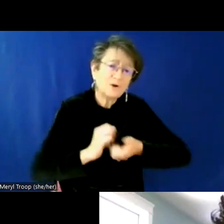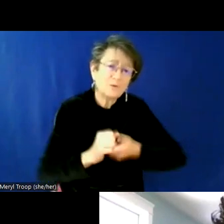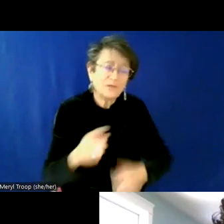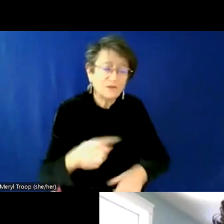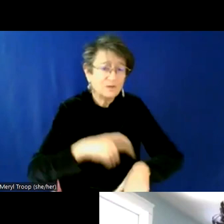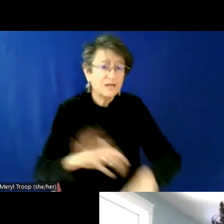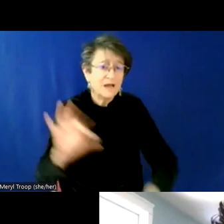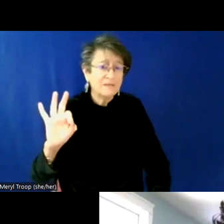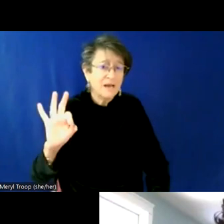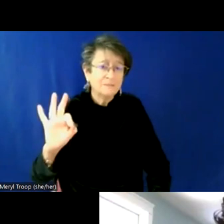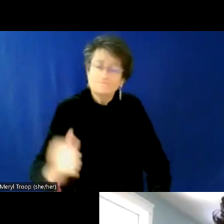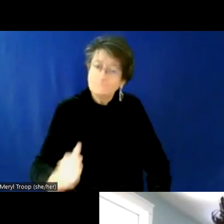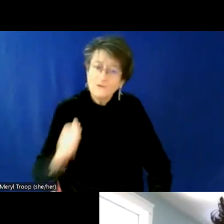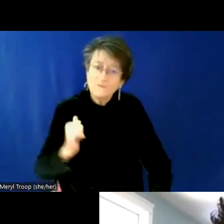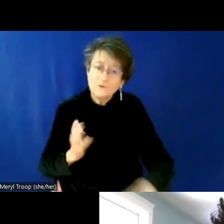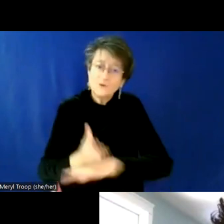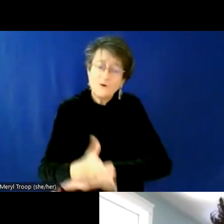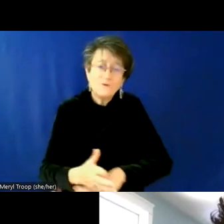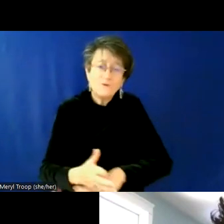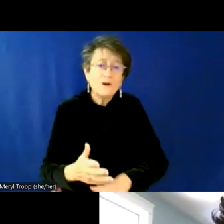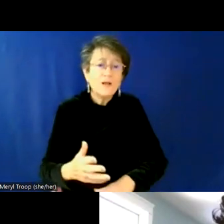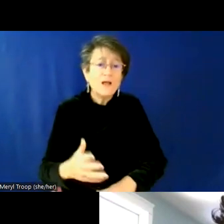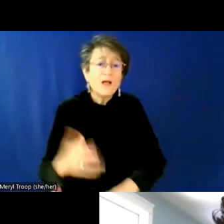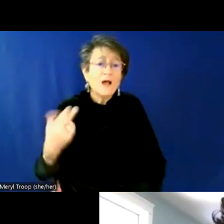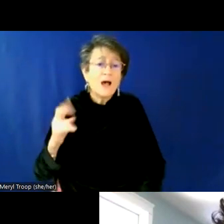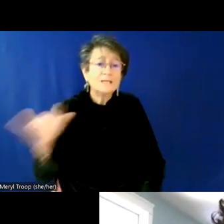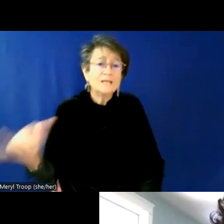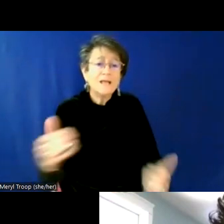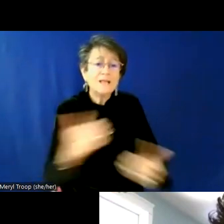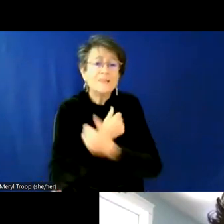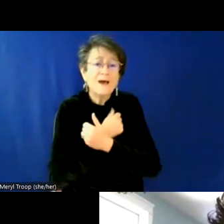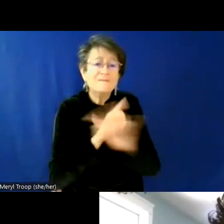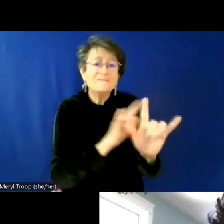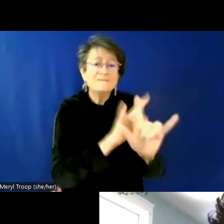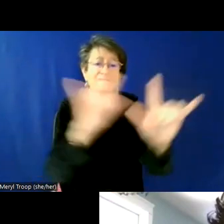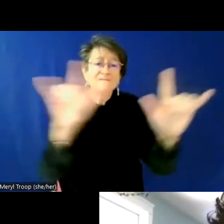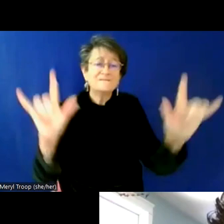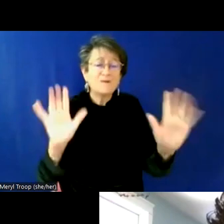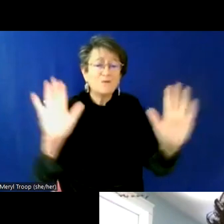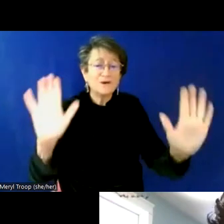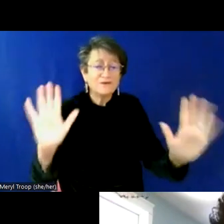not going over, um, Husky love to all of you and have a wonderful, safe week. Um,